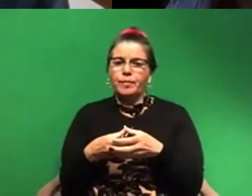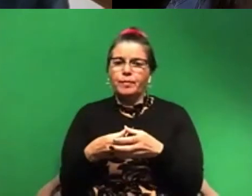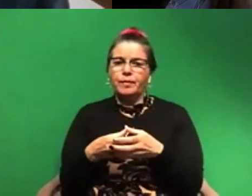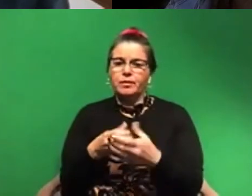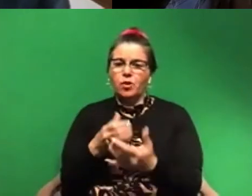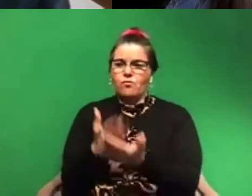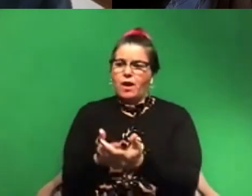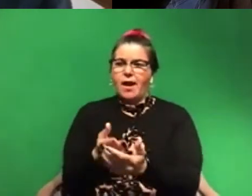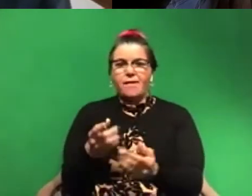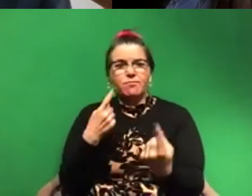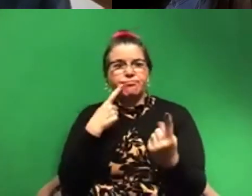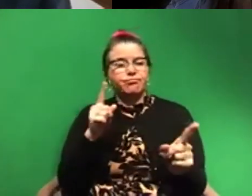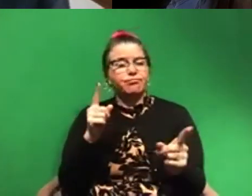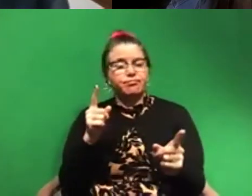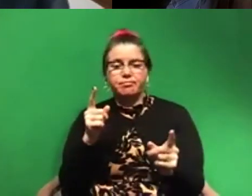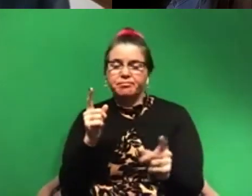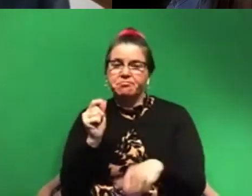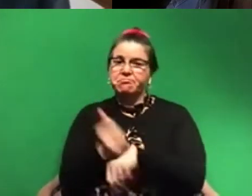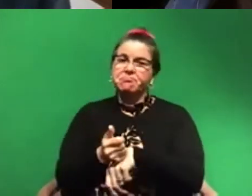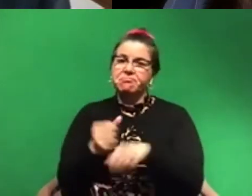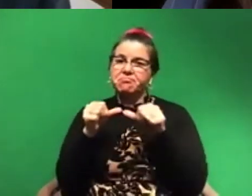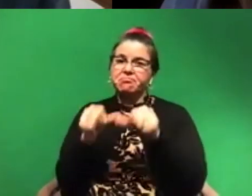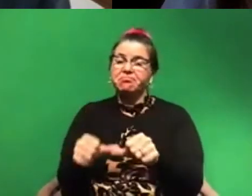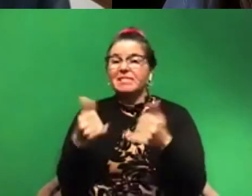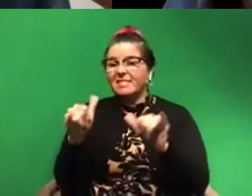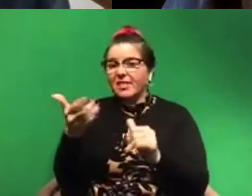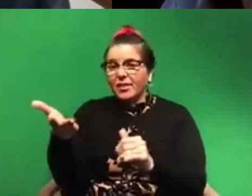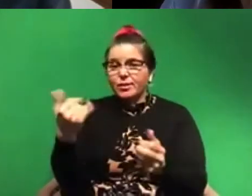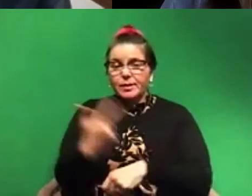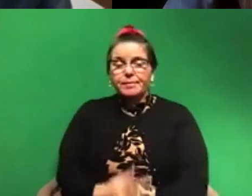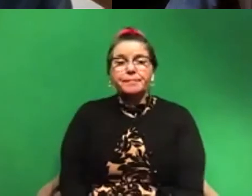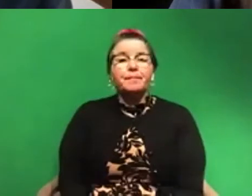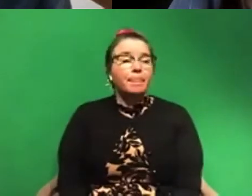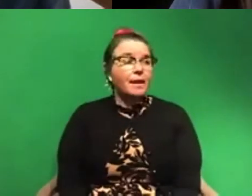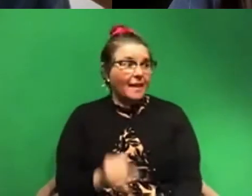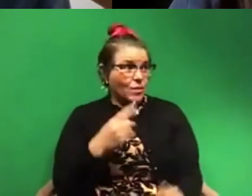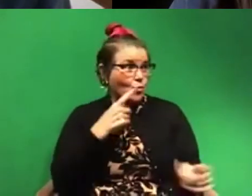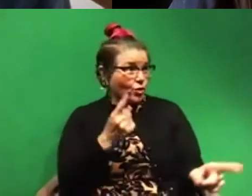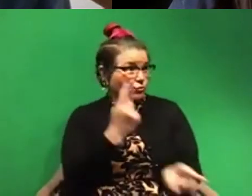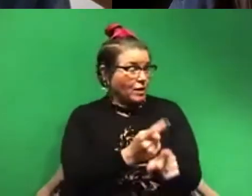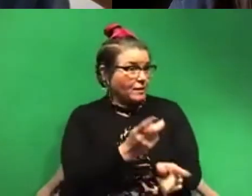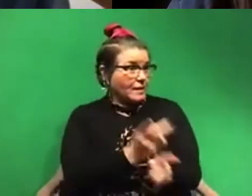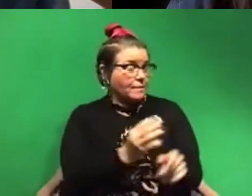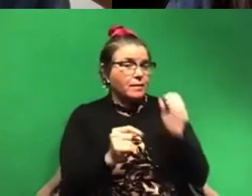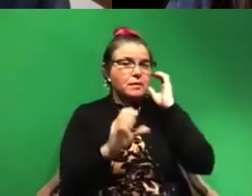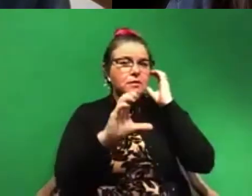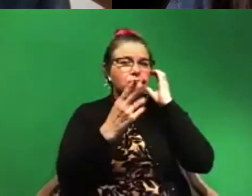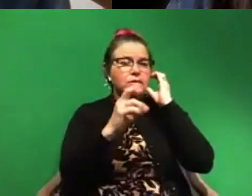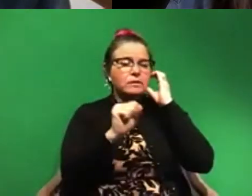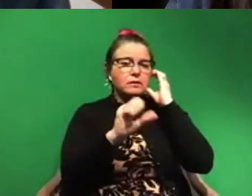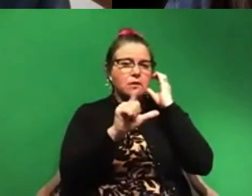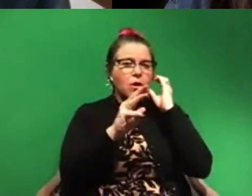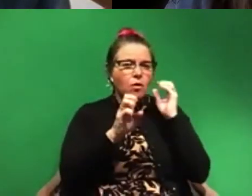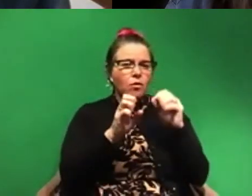solution really early in evolutionary history that's still around today. Yeah. If it works, it works. It Was Chris Lowe on, um, an episode of